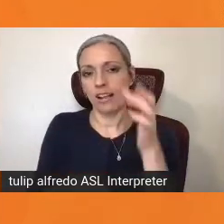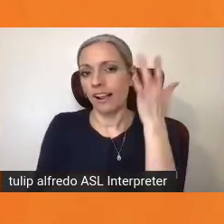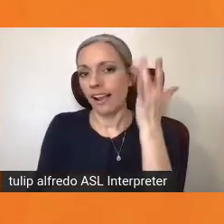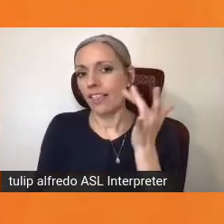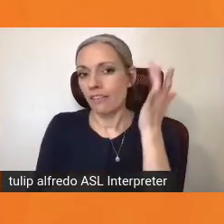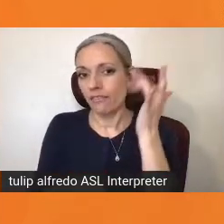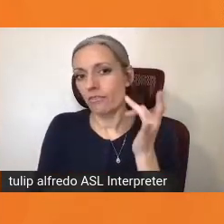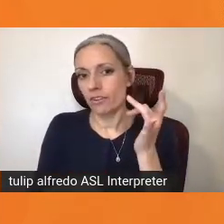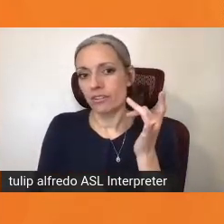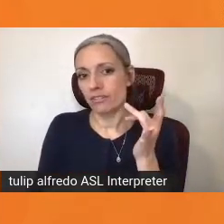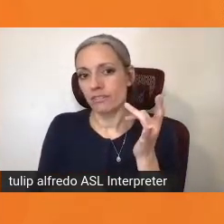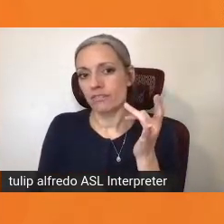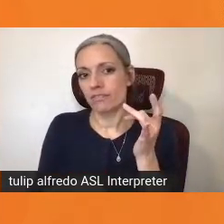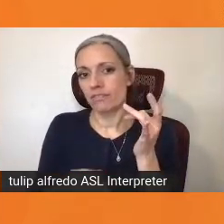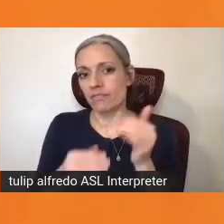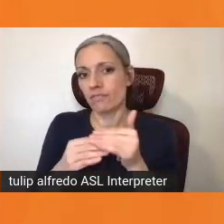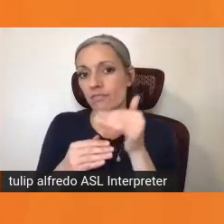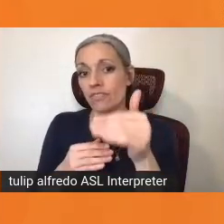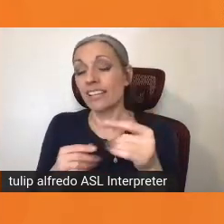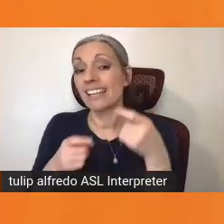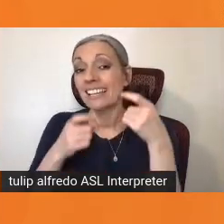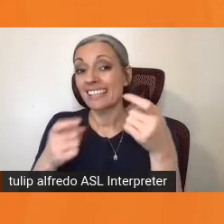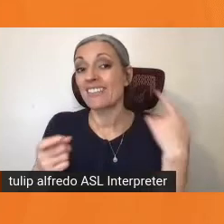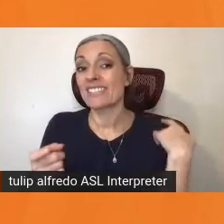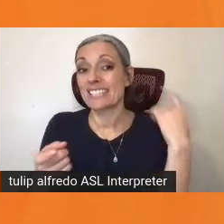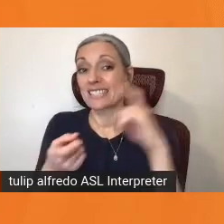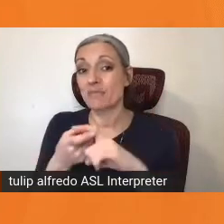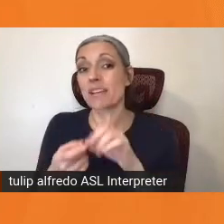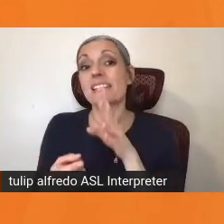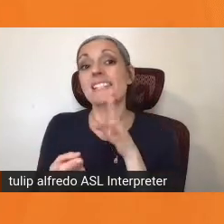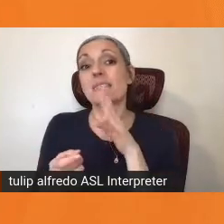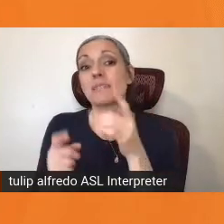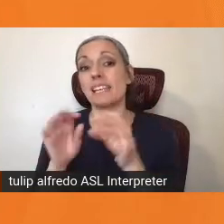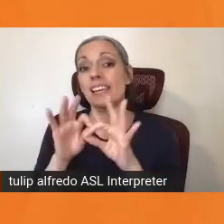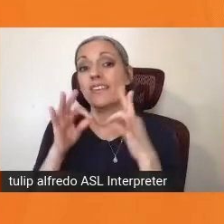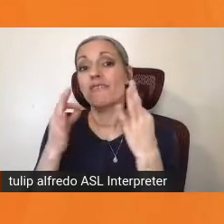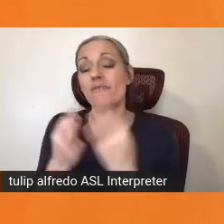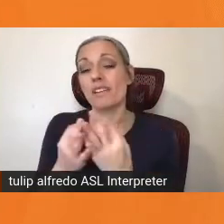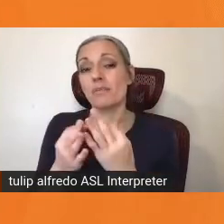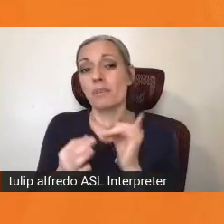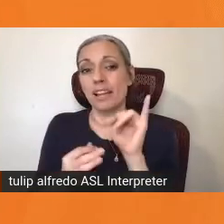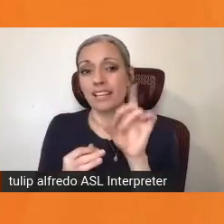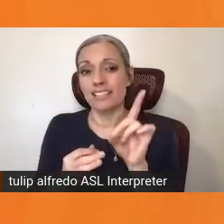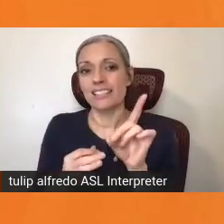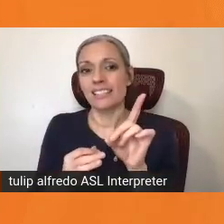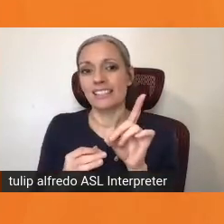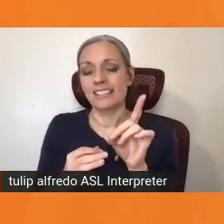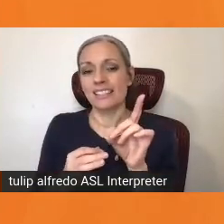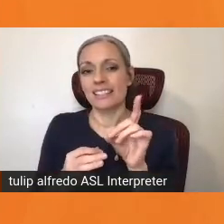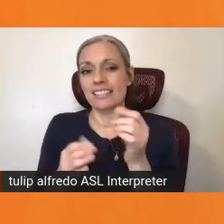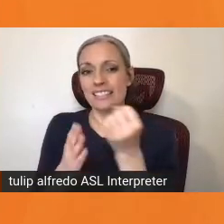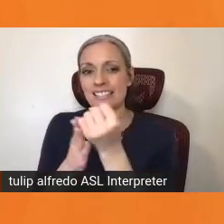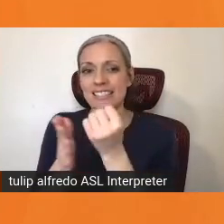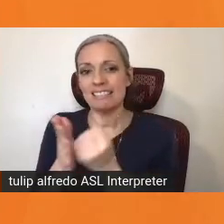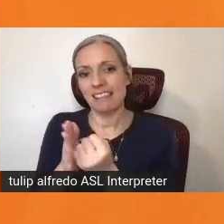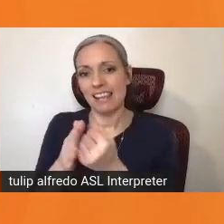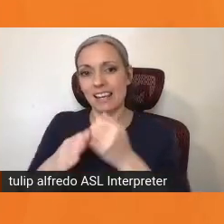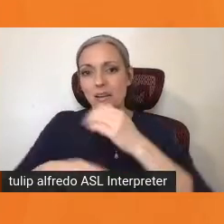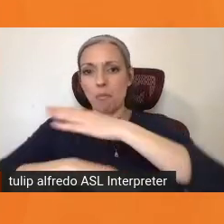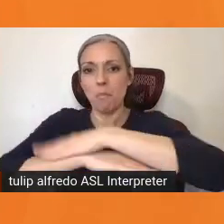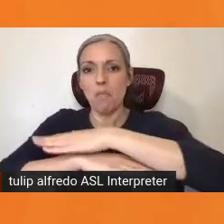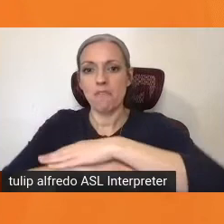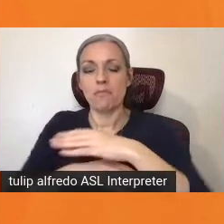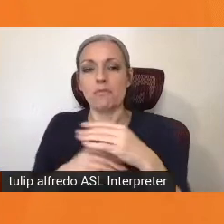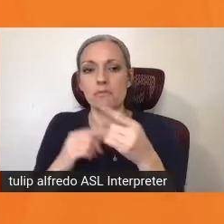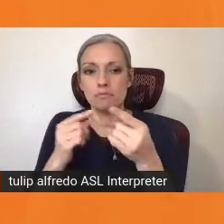a bold step was made to give the Spanish-speaking families and individuals with ID a statewide platform that includes the professionals